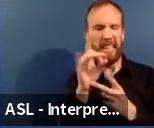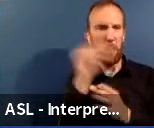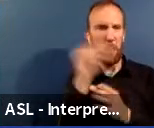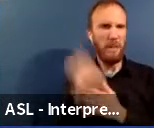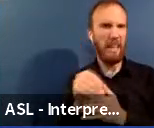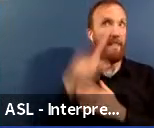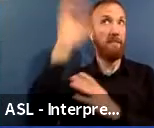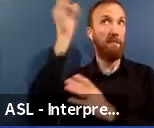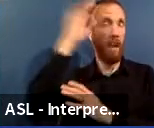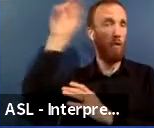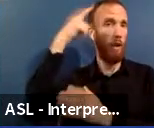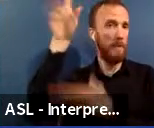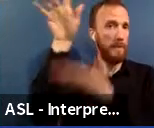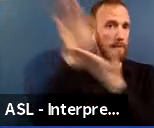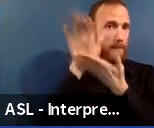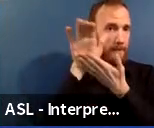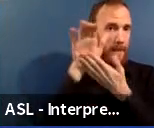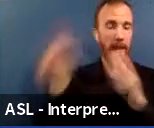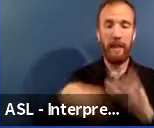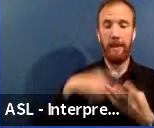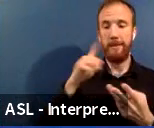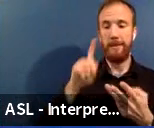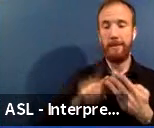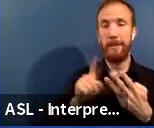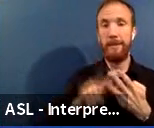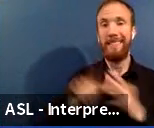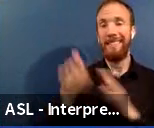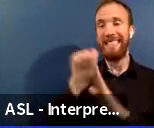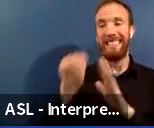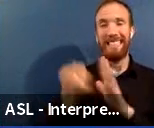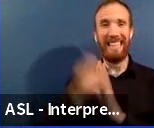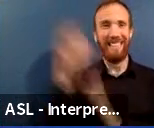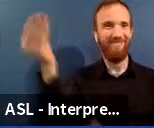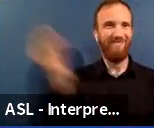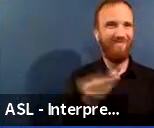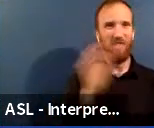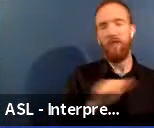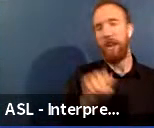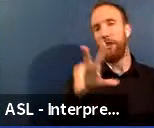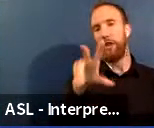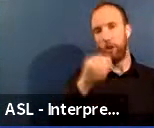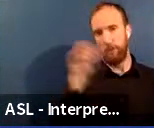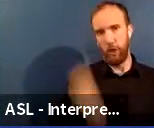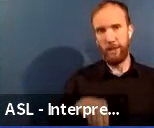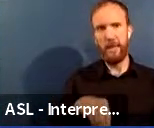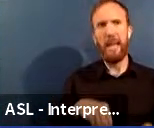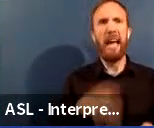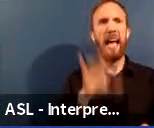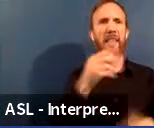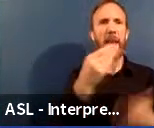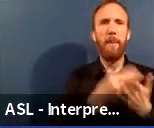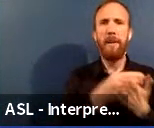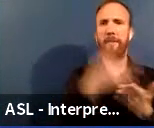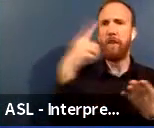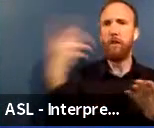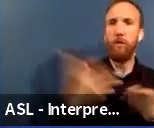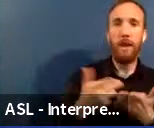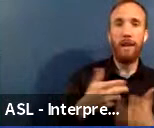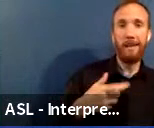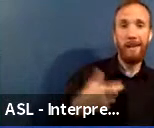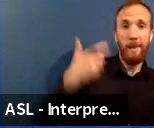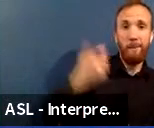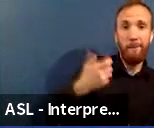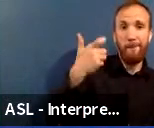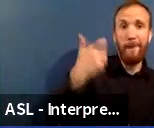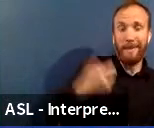the federal government, and then you can see 30% comes from the state. What do we do with that money. We pay our pension debt because we honor